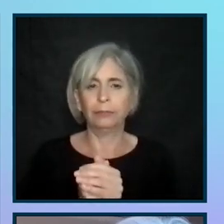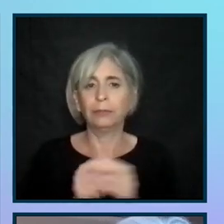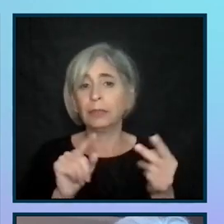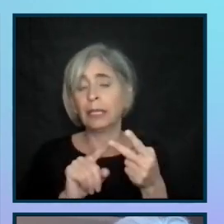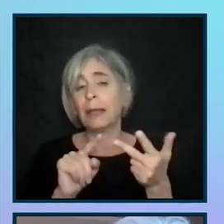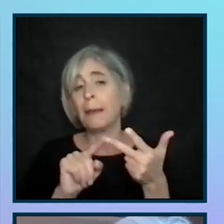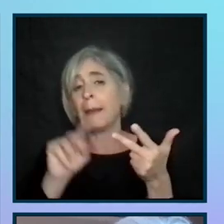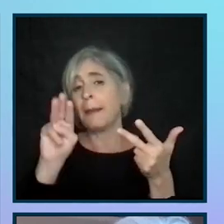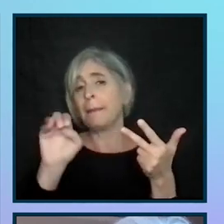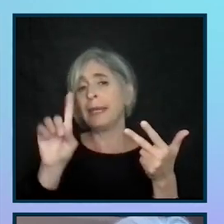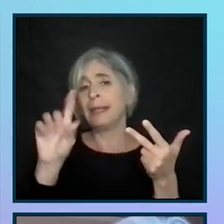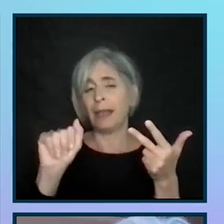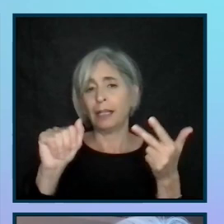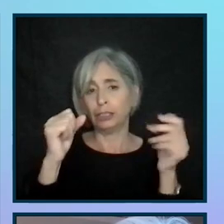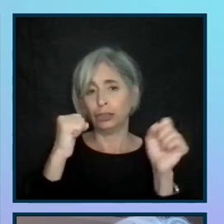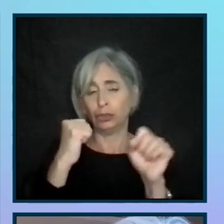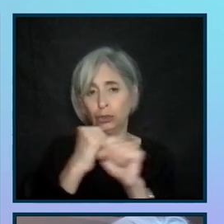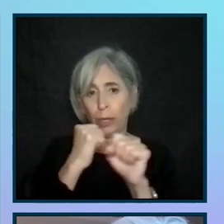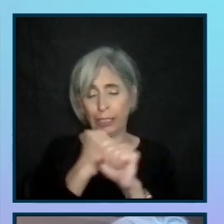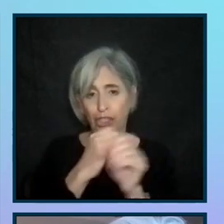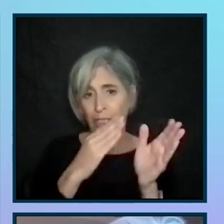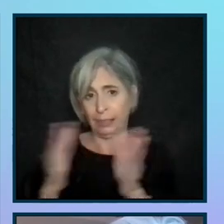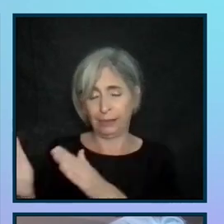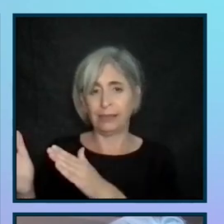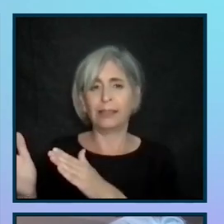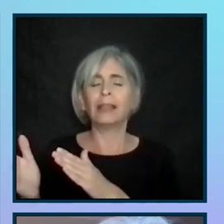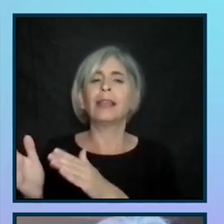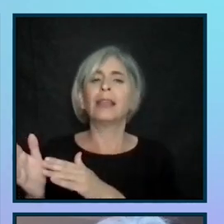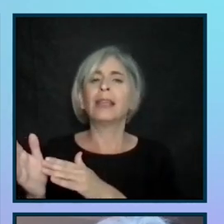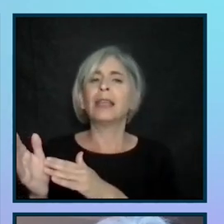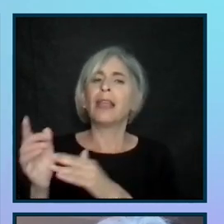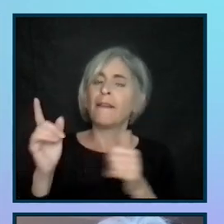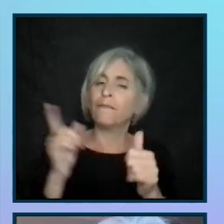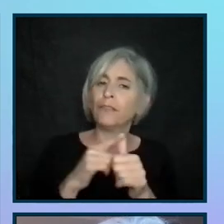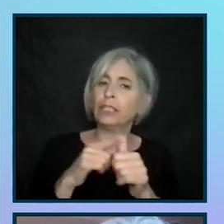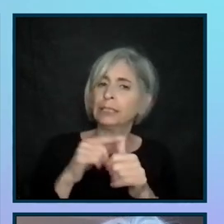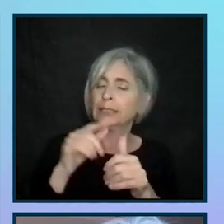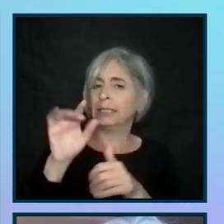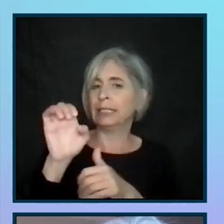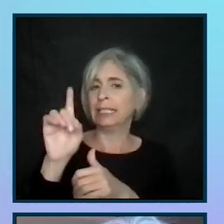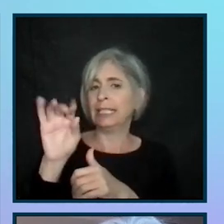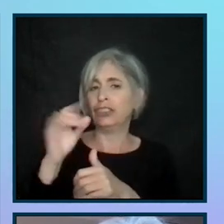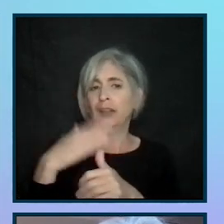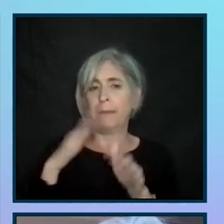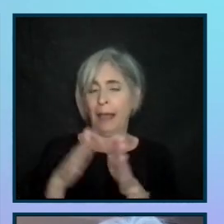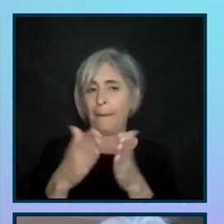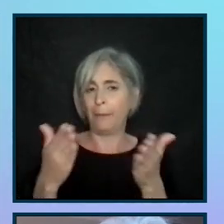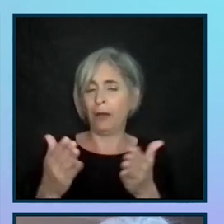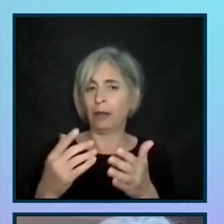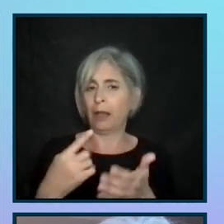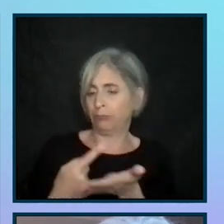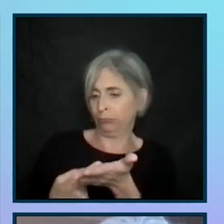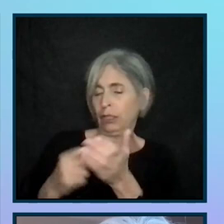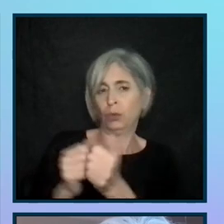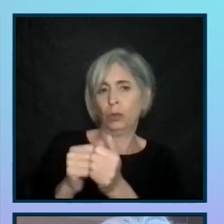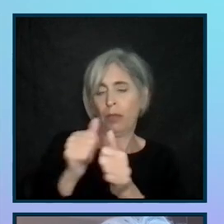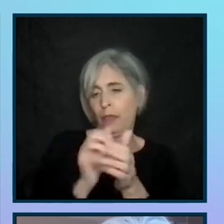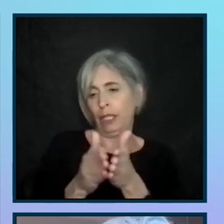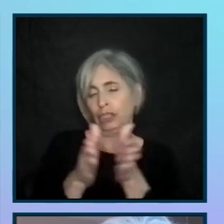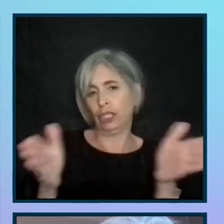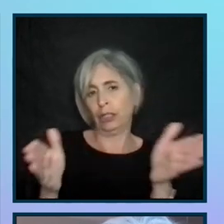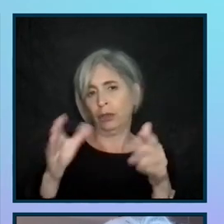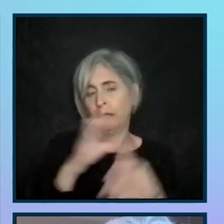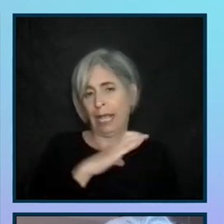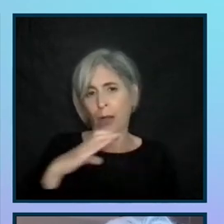When I was interviewing lawyers that I had worked with for the first edition of my book, I talked to the general counsel of a big